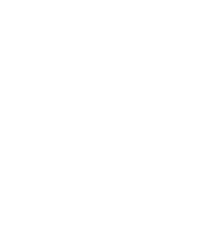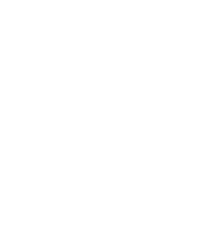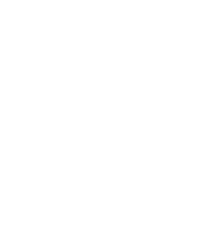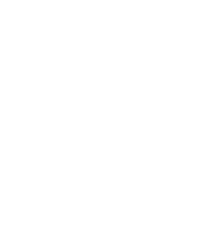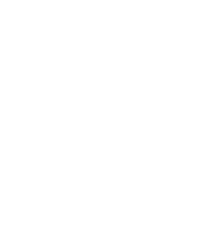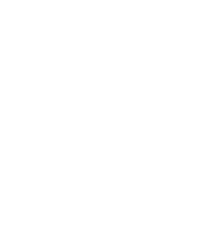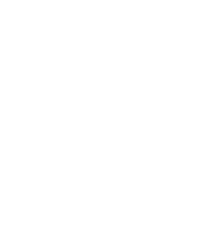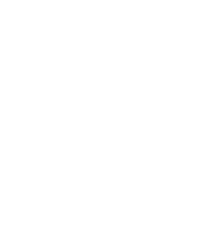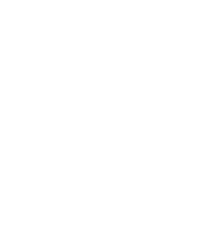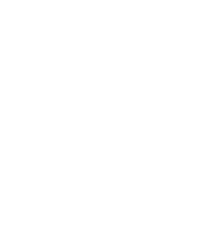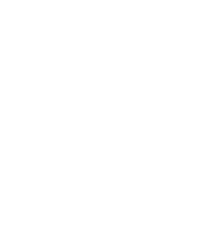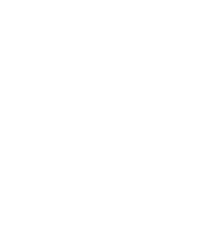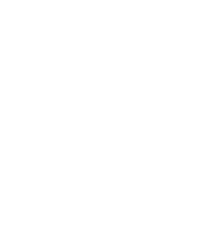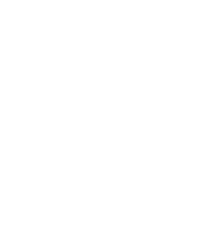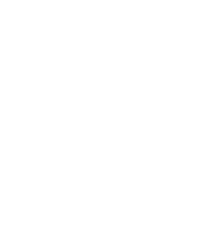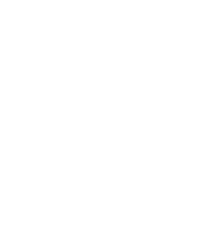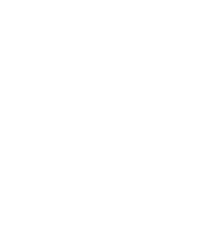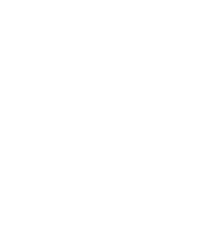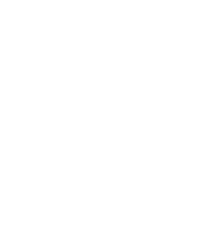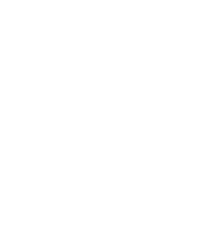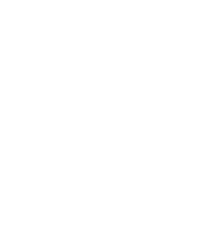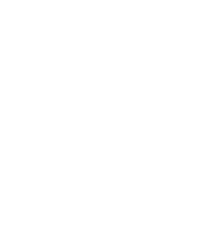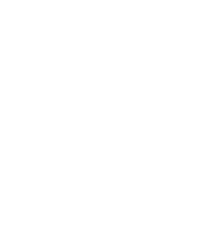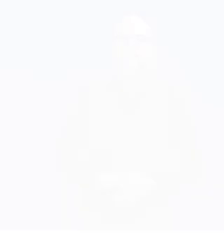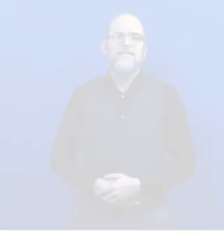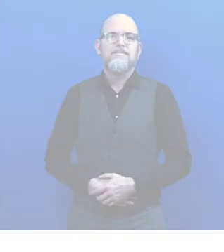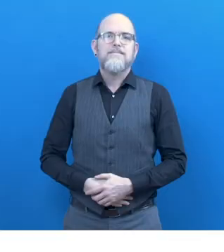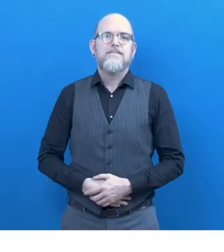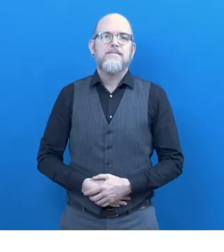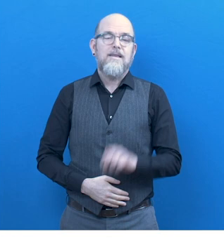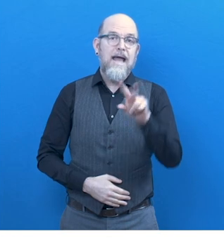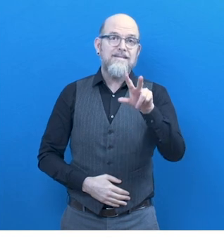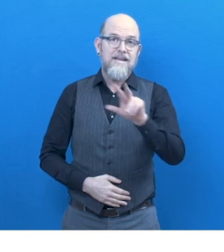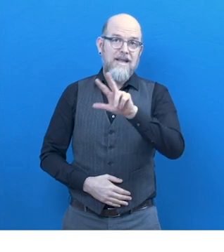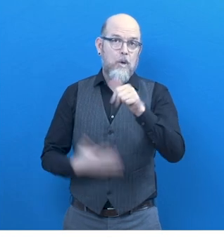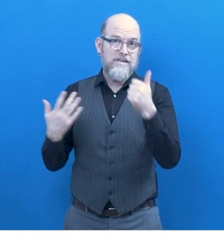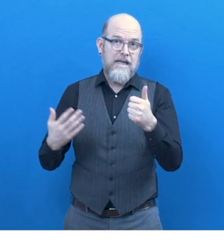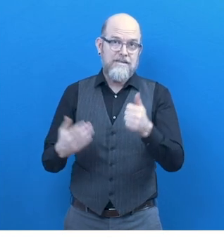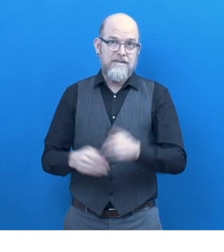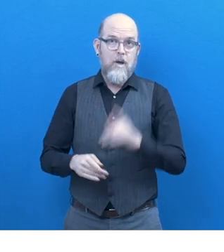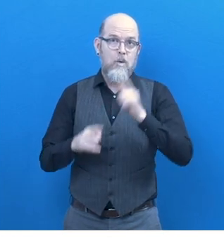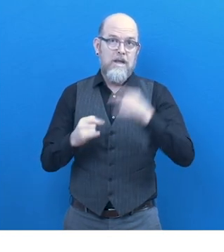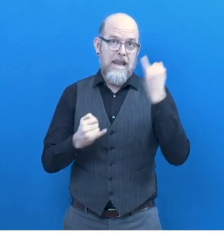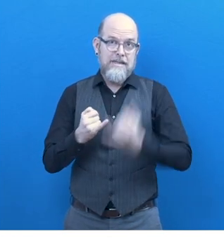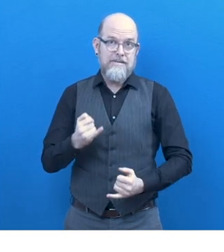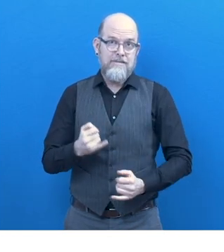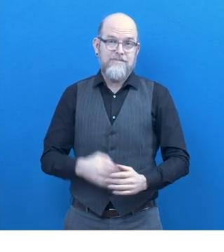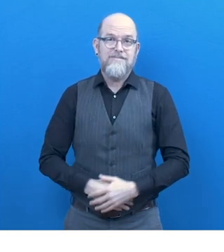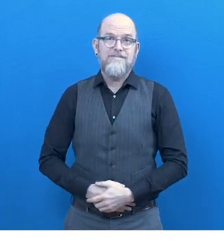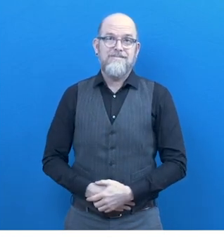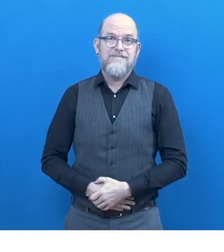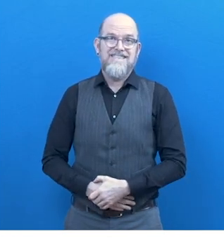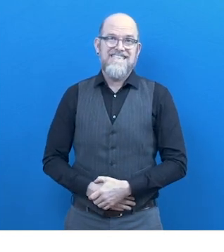Green and black letters on a white background, Zero Project Worry 2021, Bangladesh,